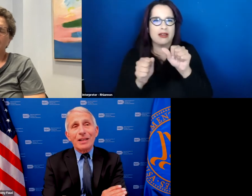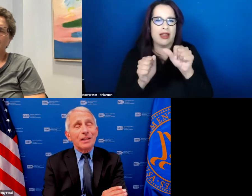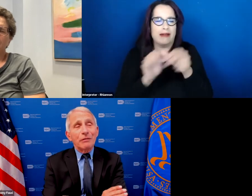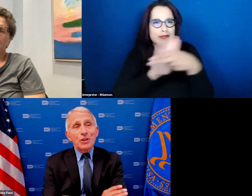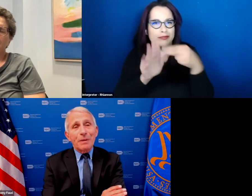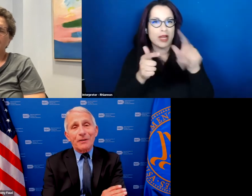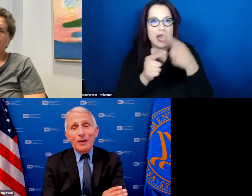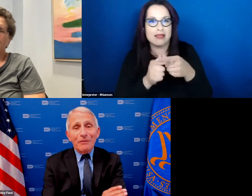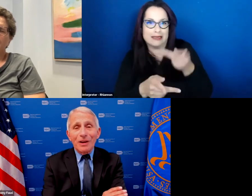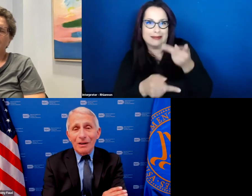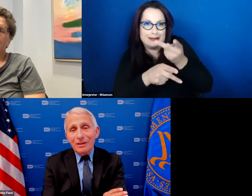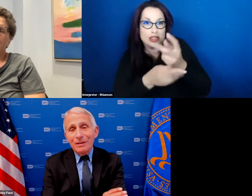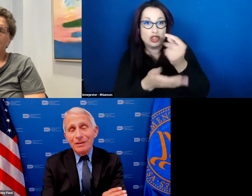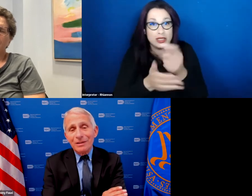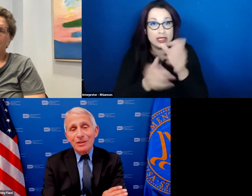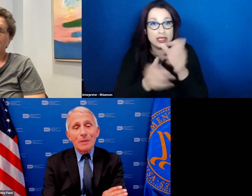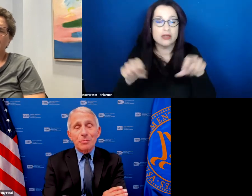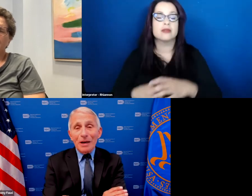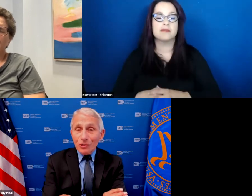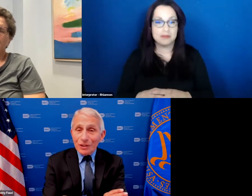have a great deal of respect for every other